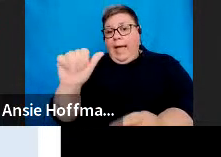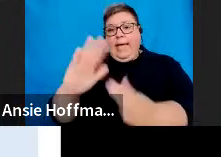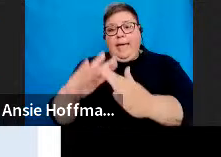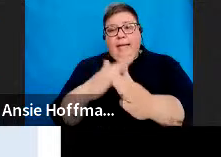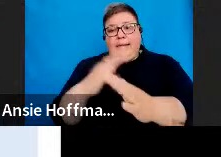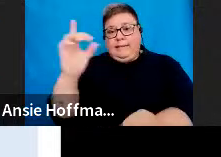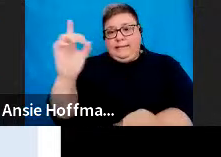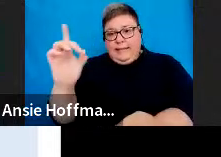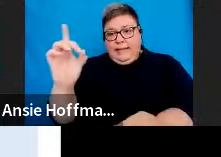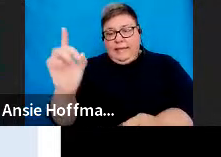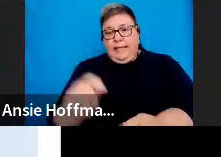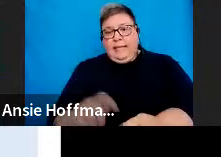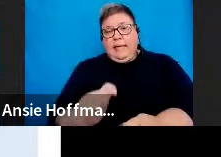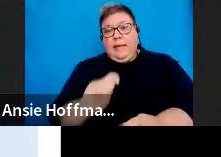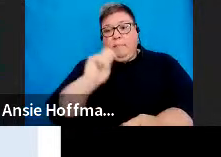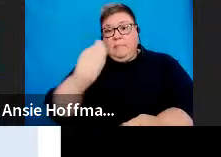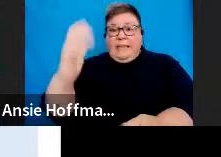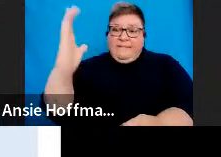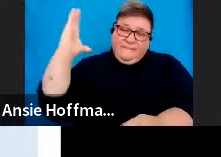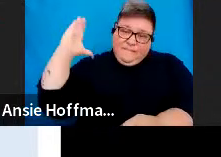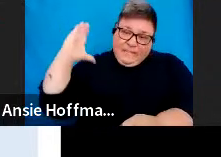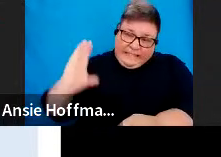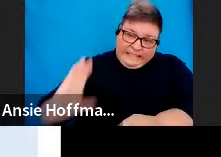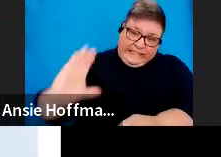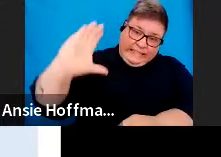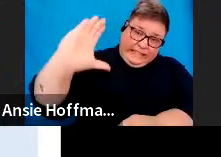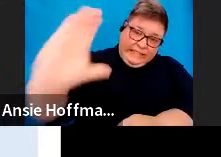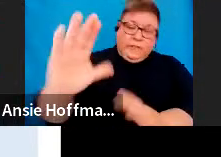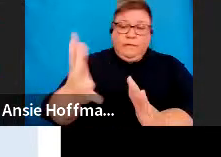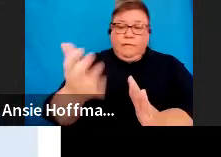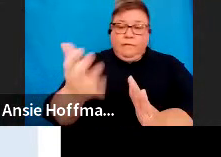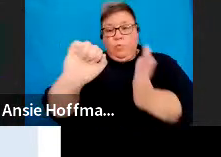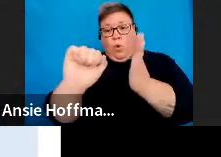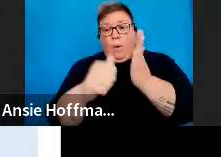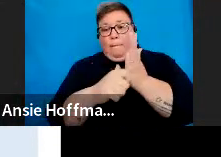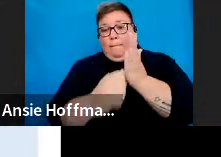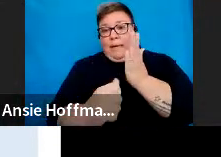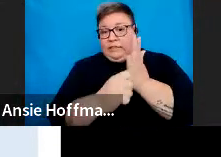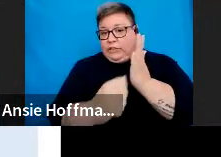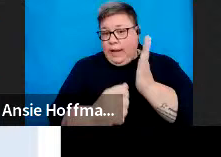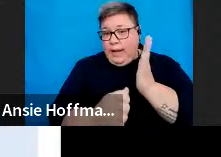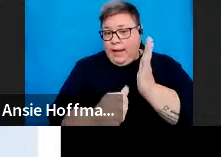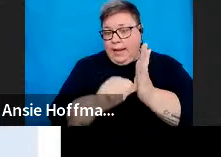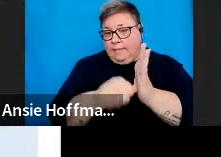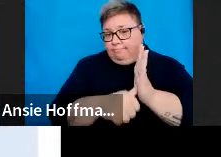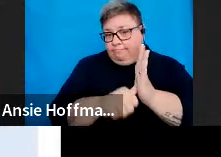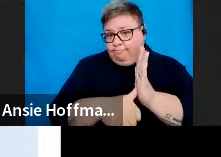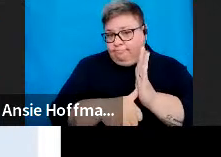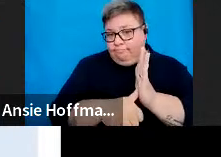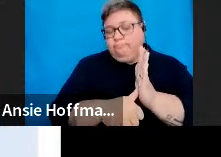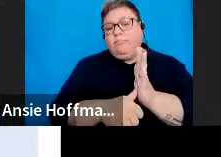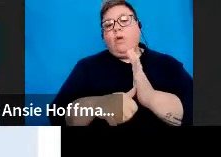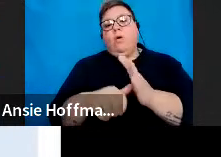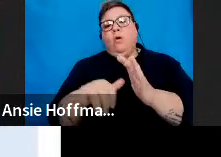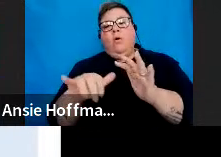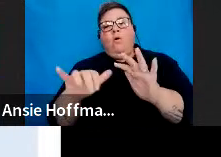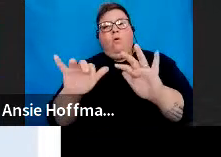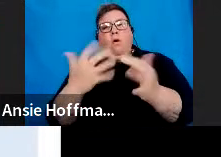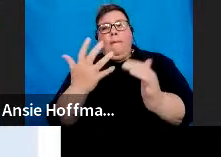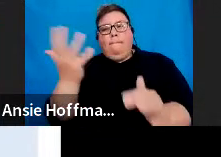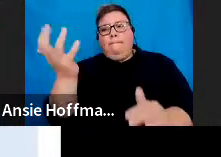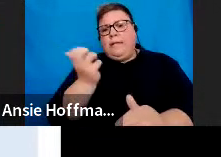lump sums paid by pension, pension preservation fund, provident or provident preservation funds. That is,